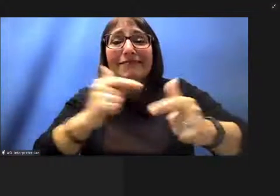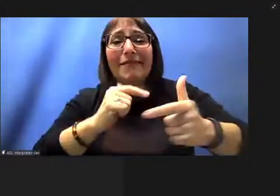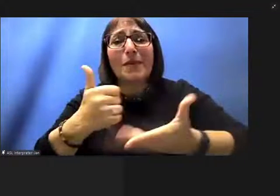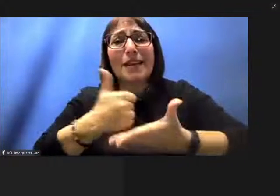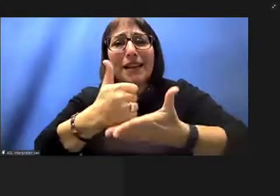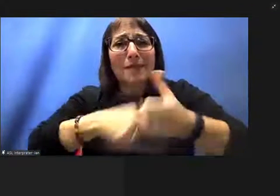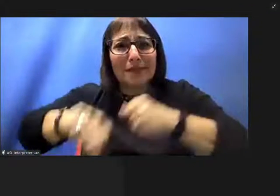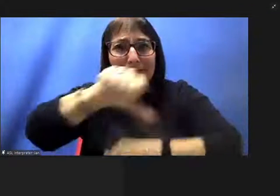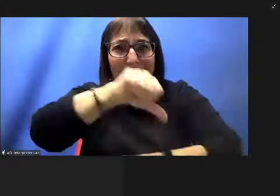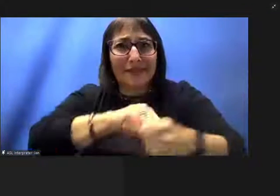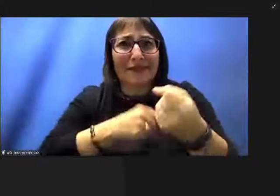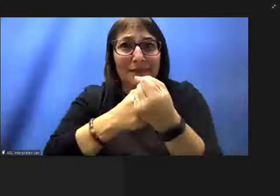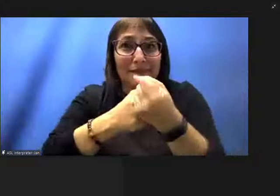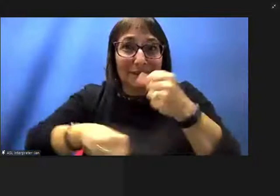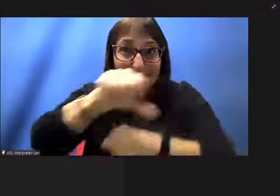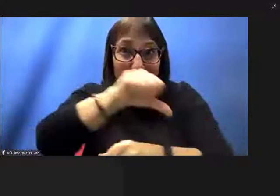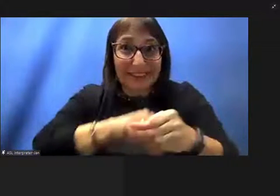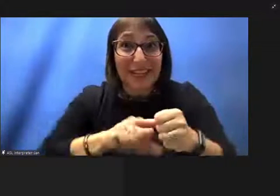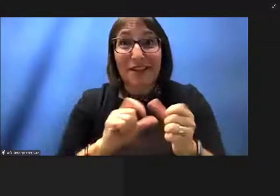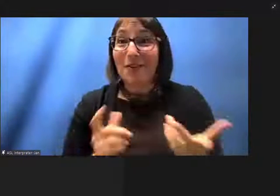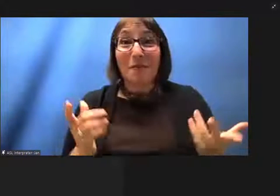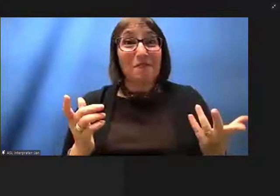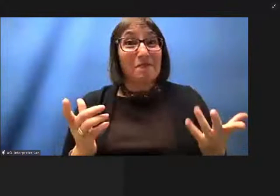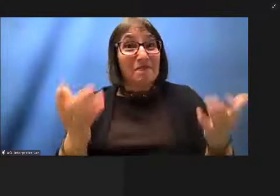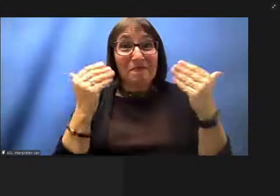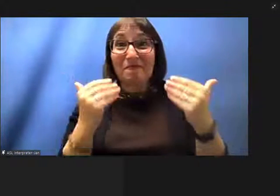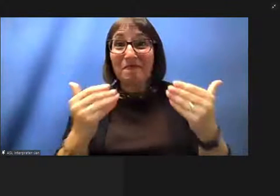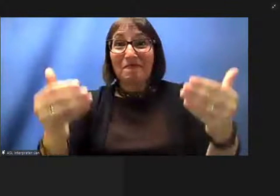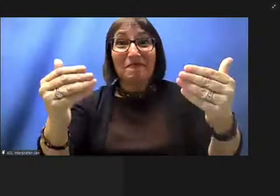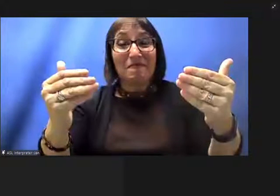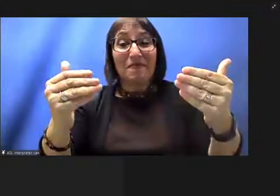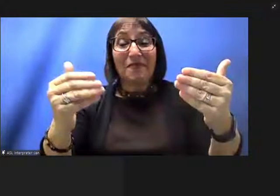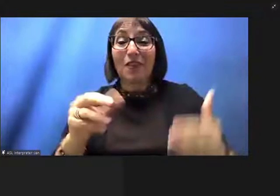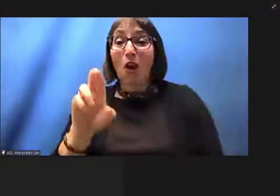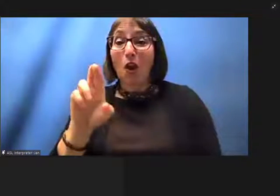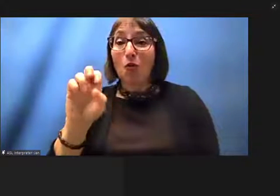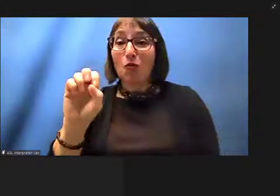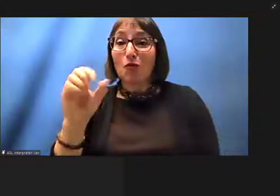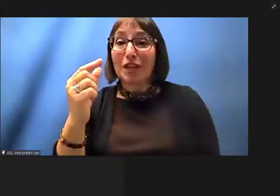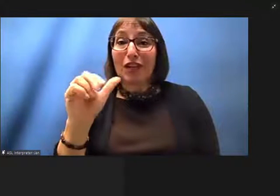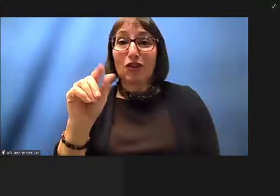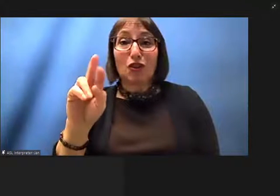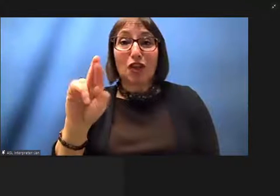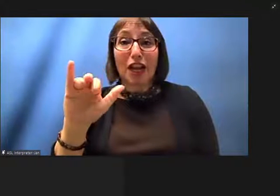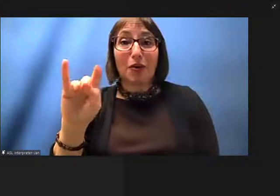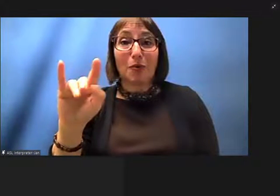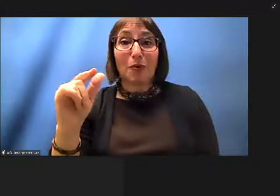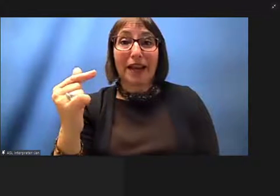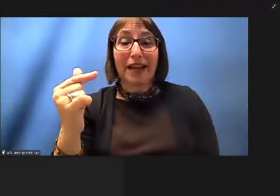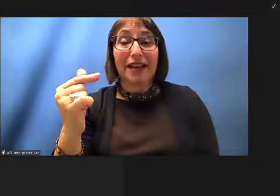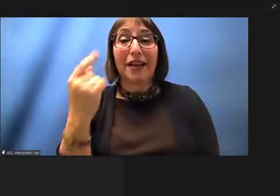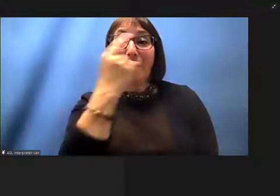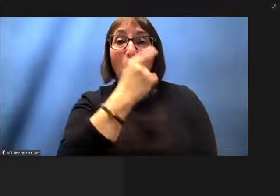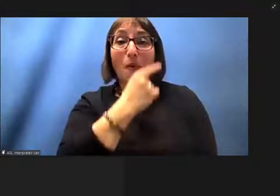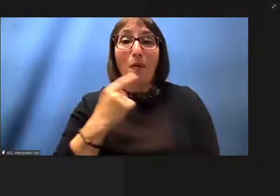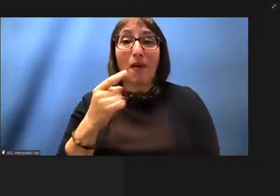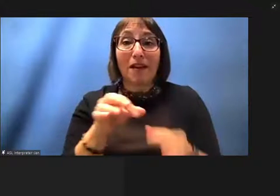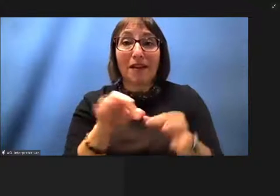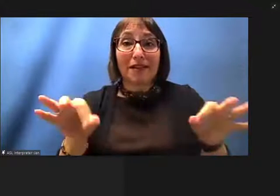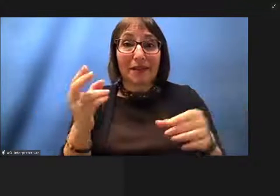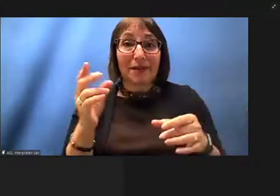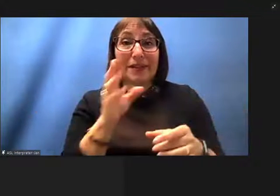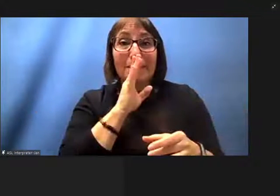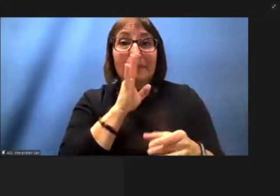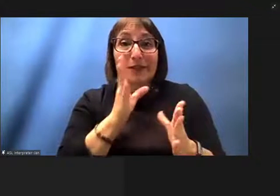uh hawaiian speakers uh as so as